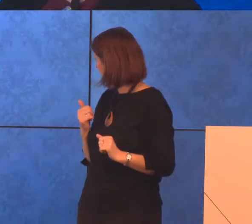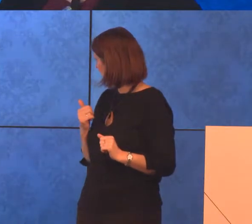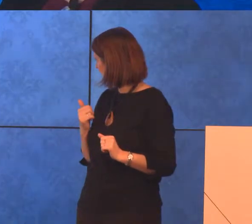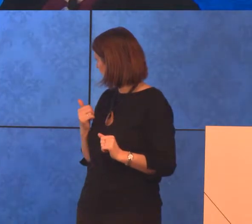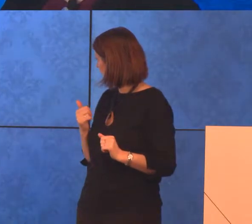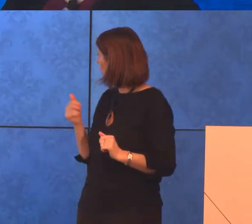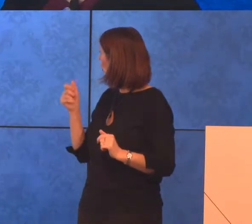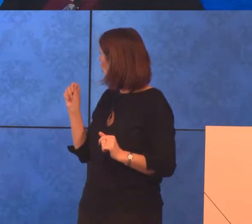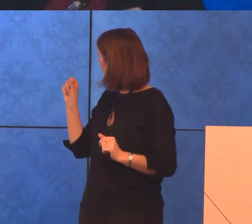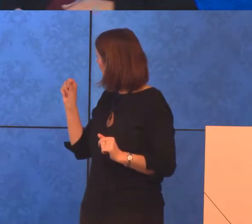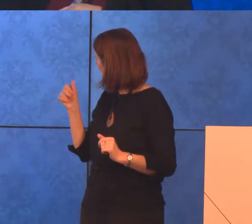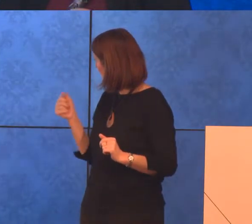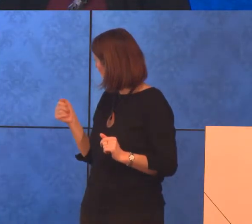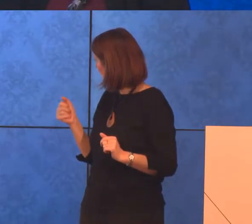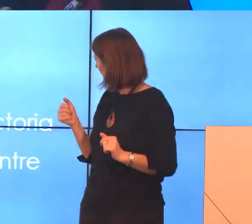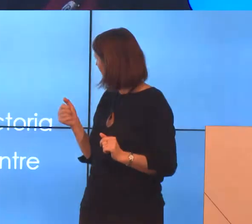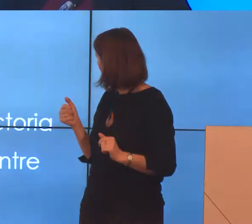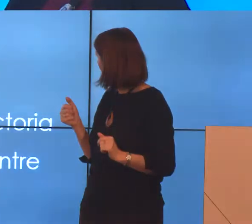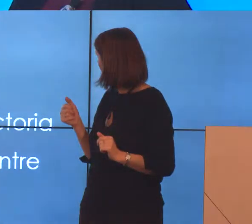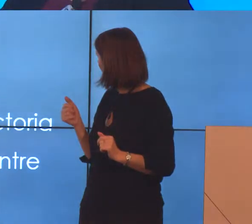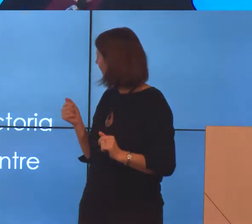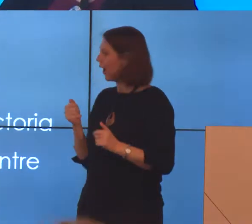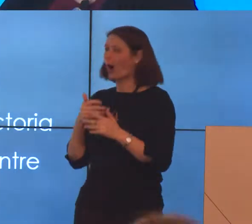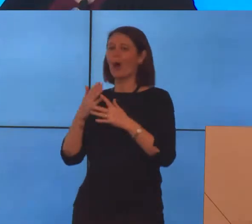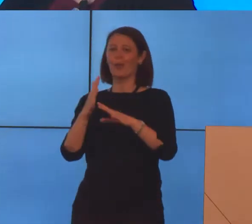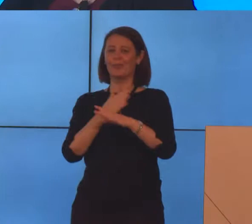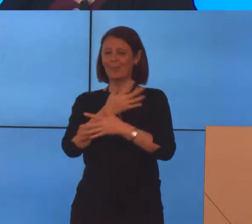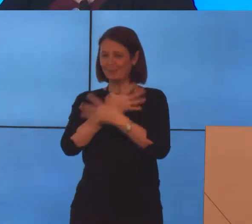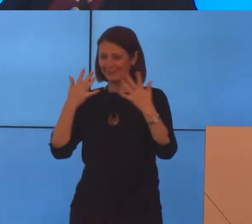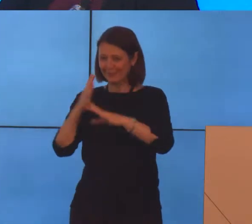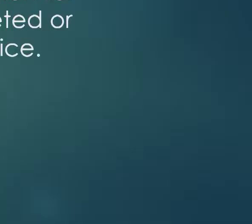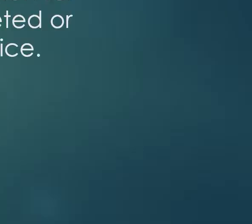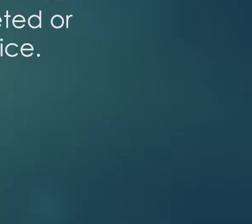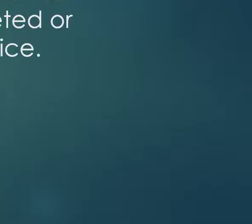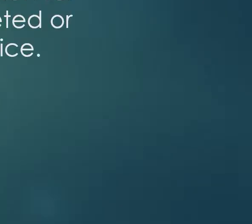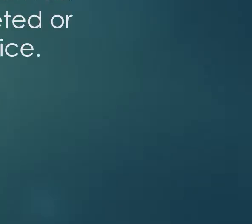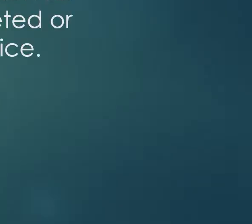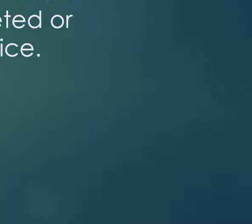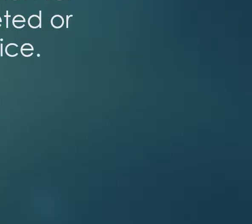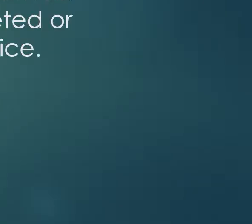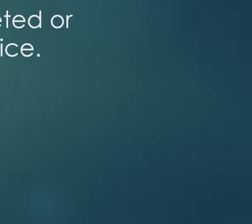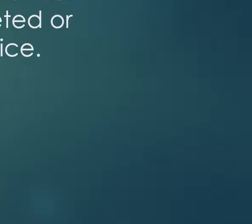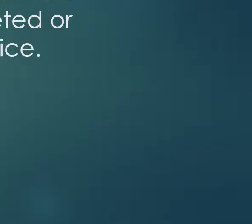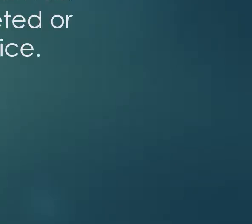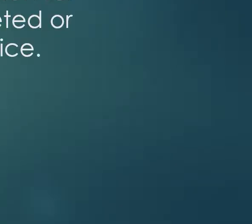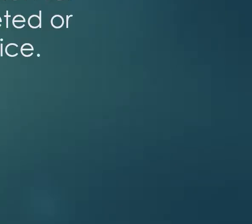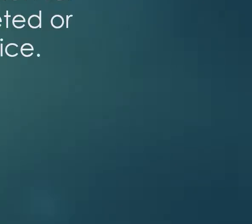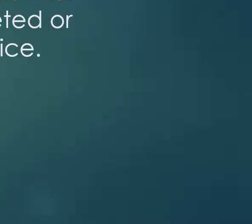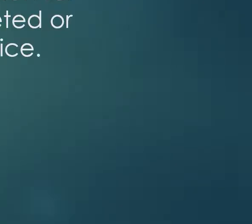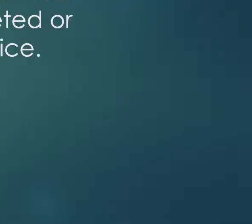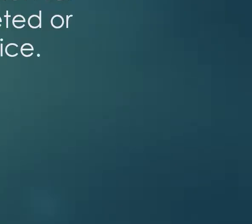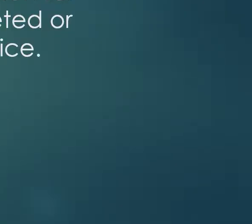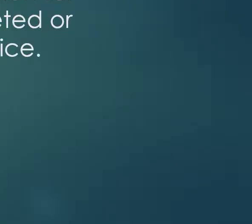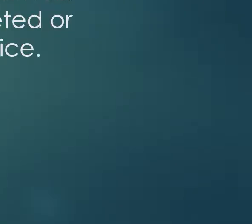The top one. No? Oh, it's the green, big green arrow. Okay, before we start, firstly, just a